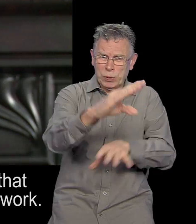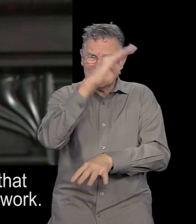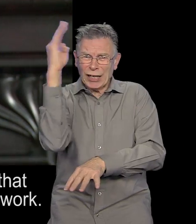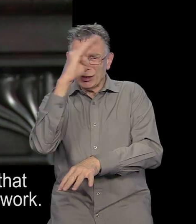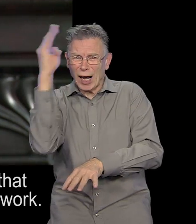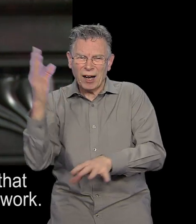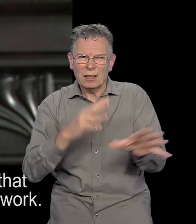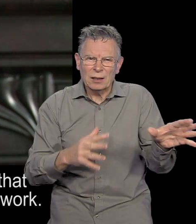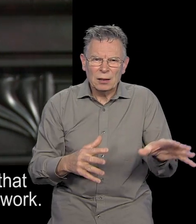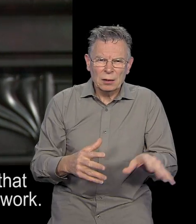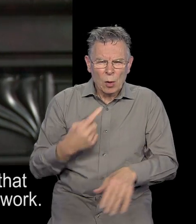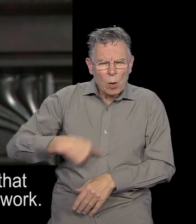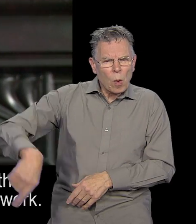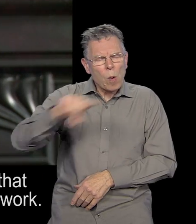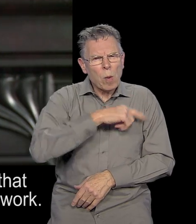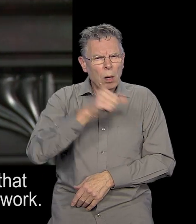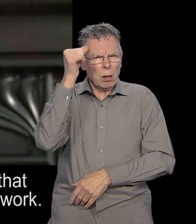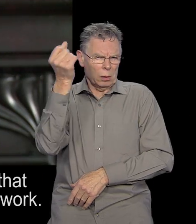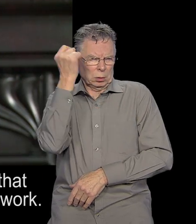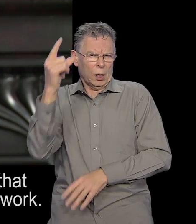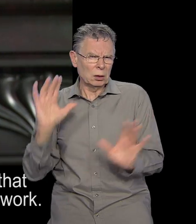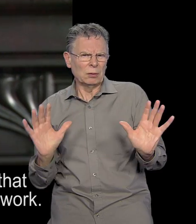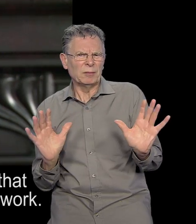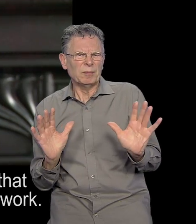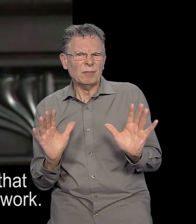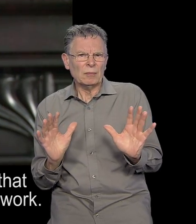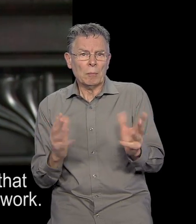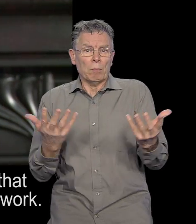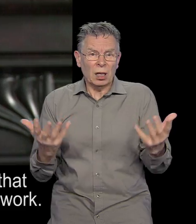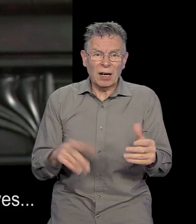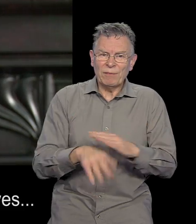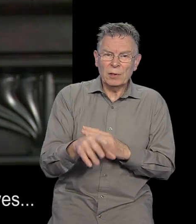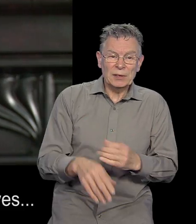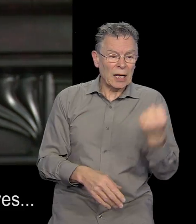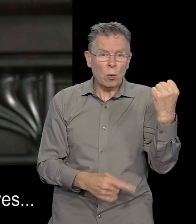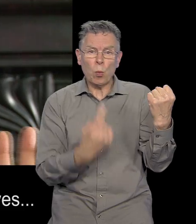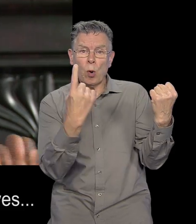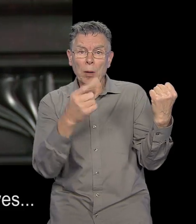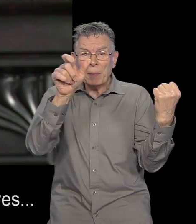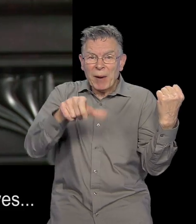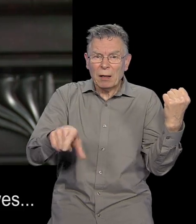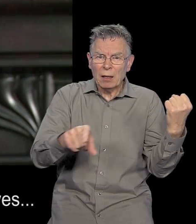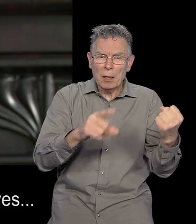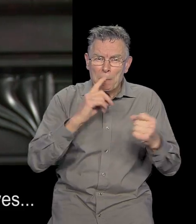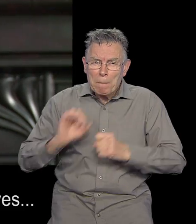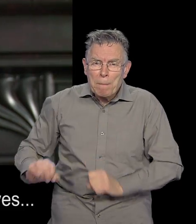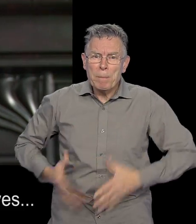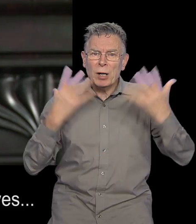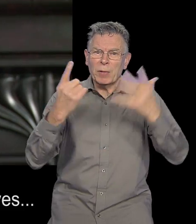us all know what we already know that it's a bit dangerous lighting a firework. you know yeah we've got that now.